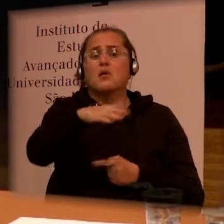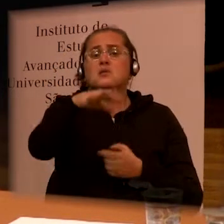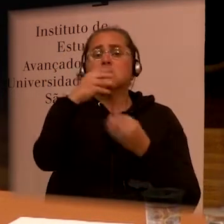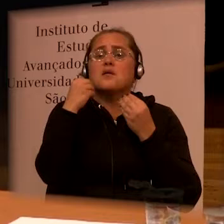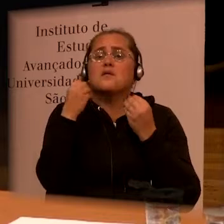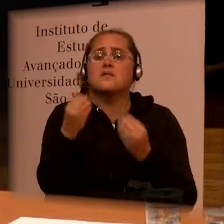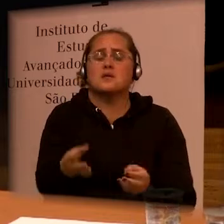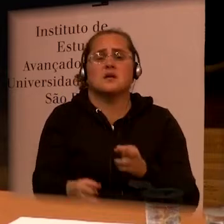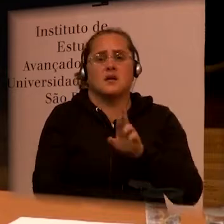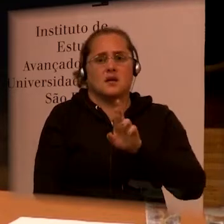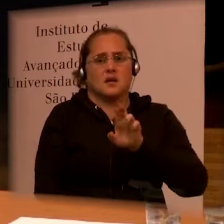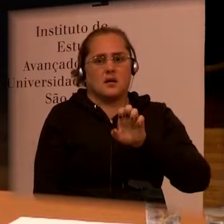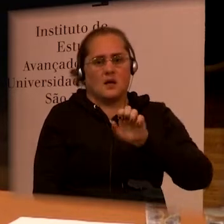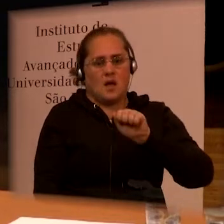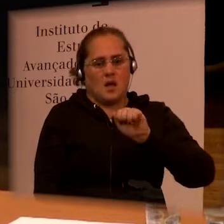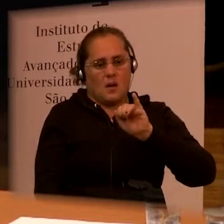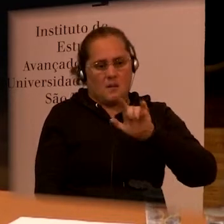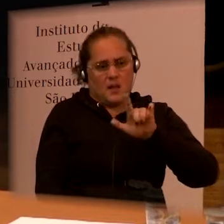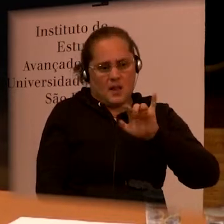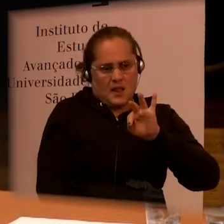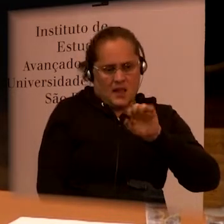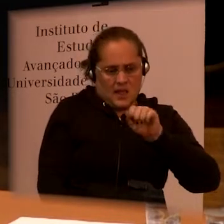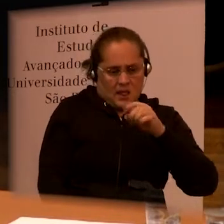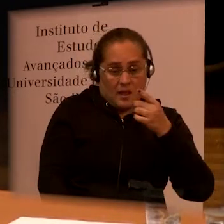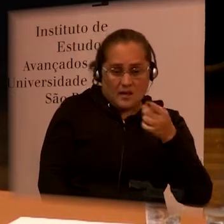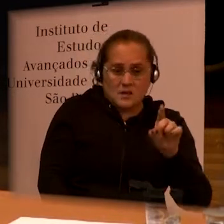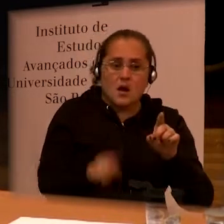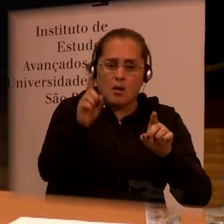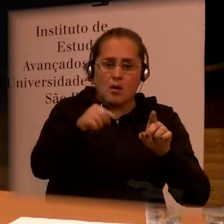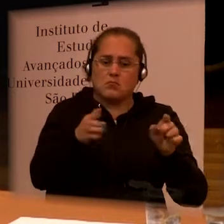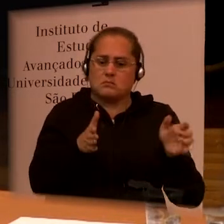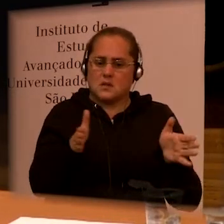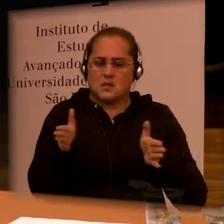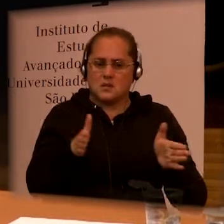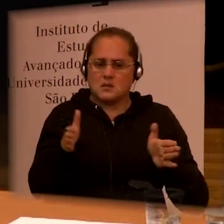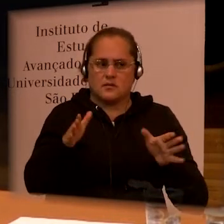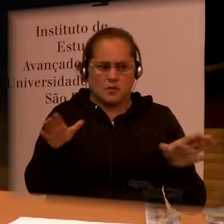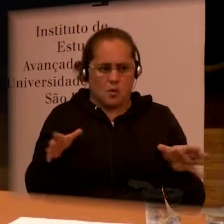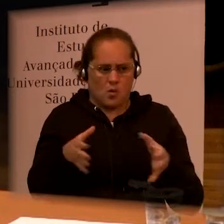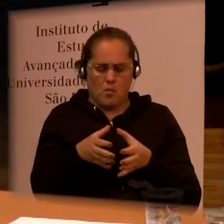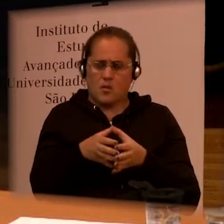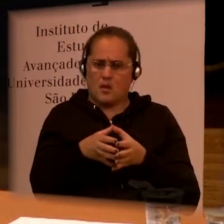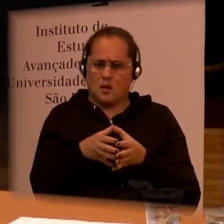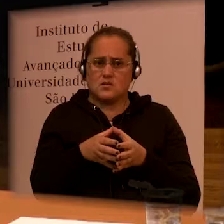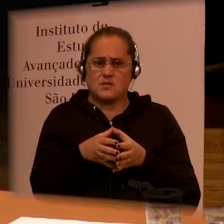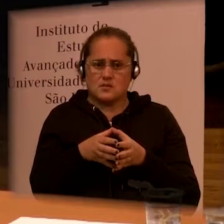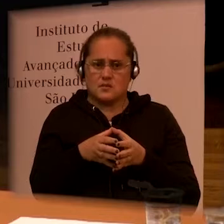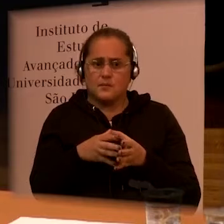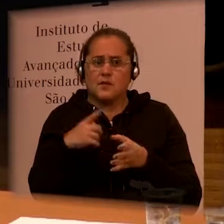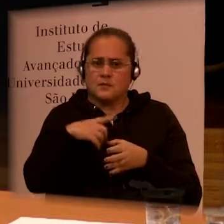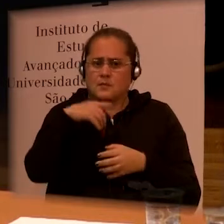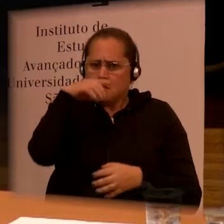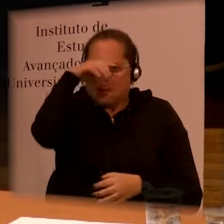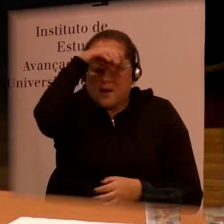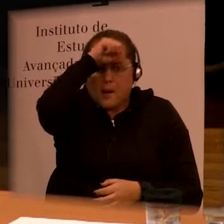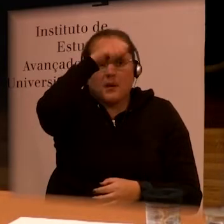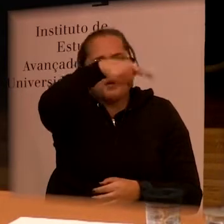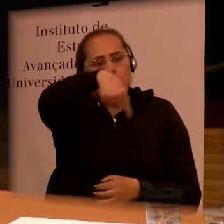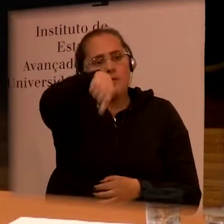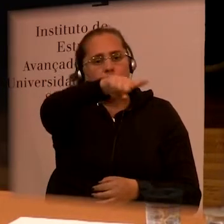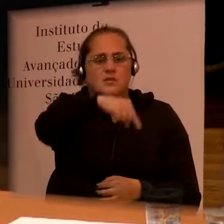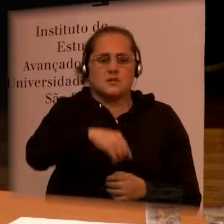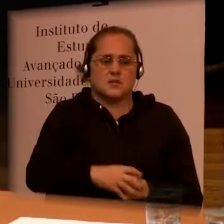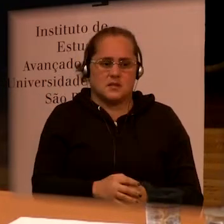levels which is accessible to the community and again that's something where we need to learn from elsewhere and so I think with